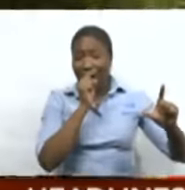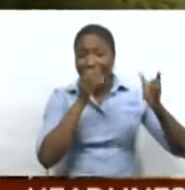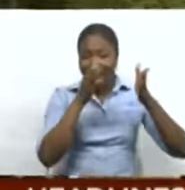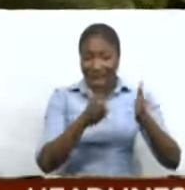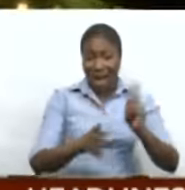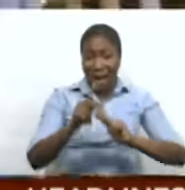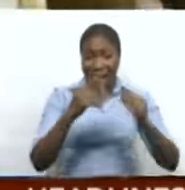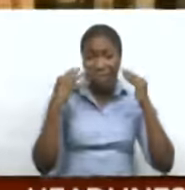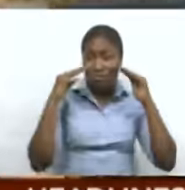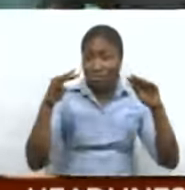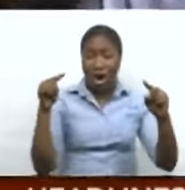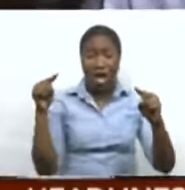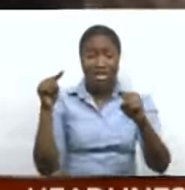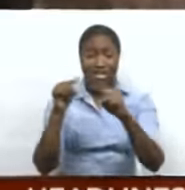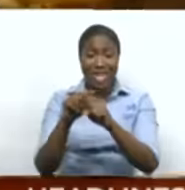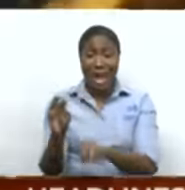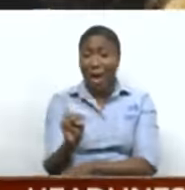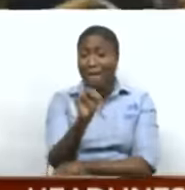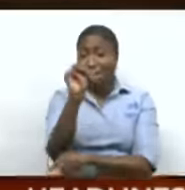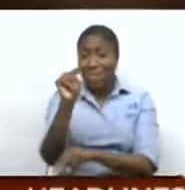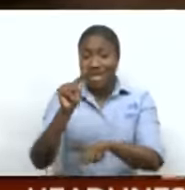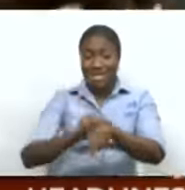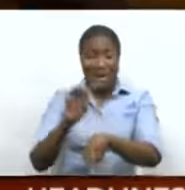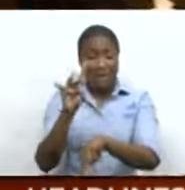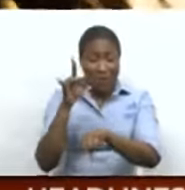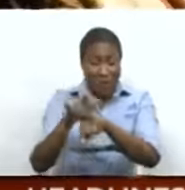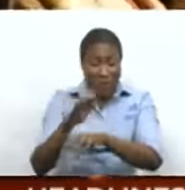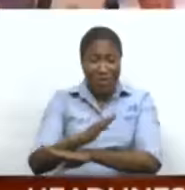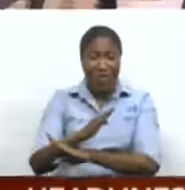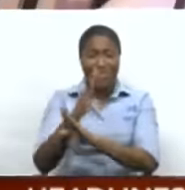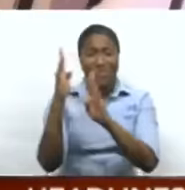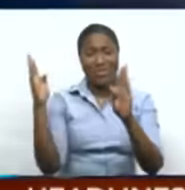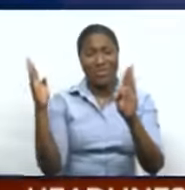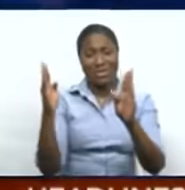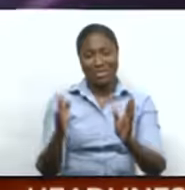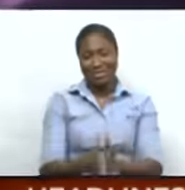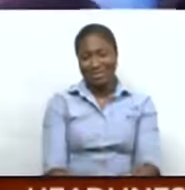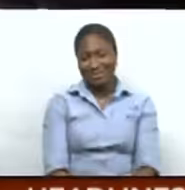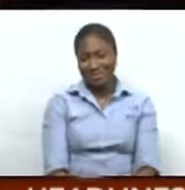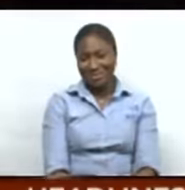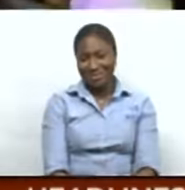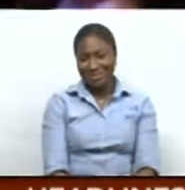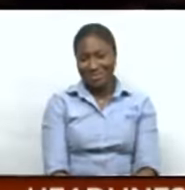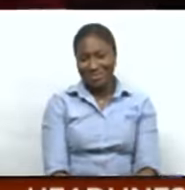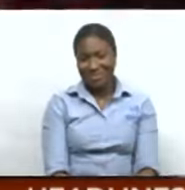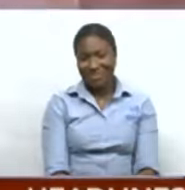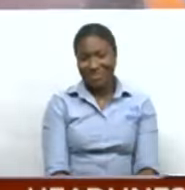Monday at 4 a.m. Andrea Perez-Sobas, C&C 3 News.